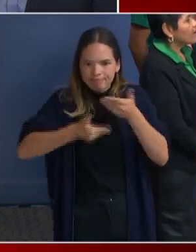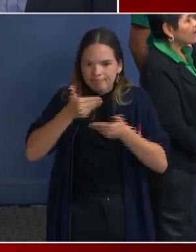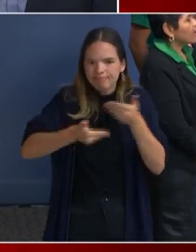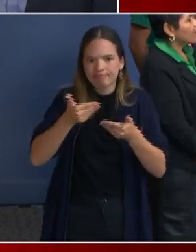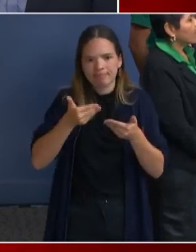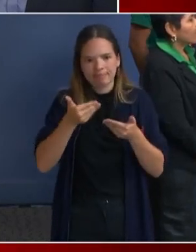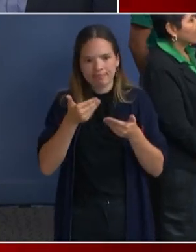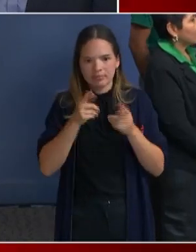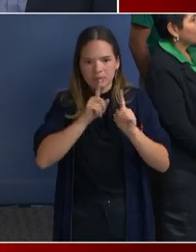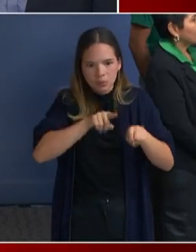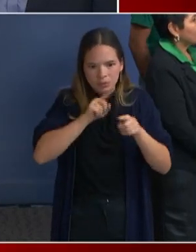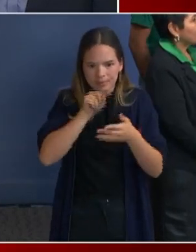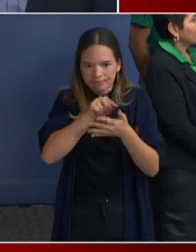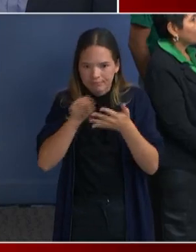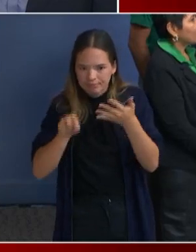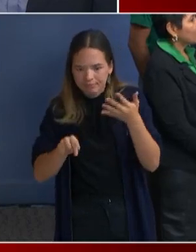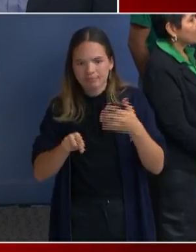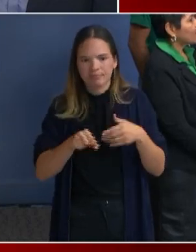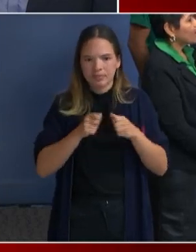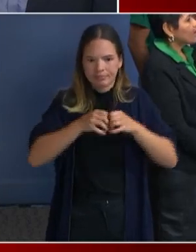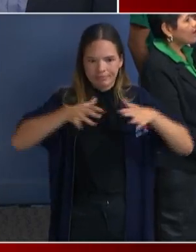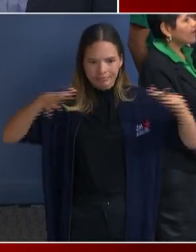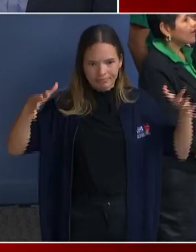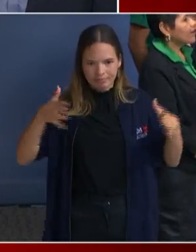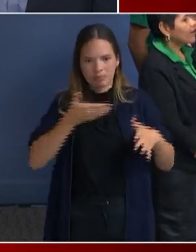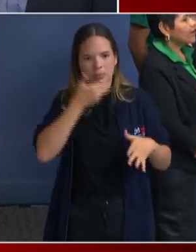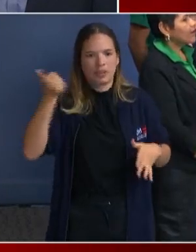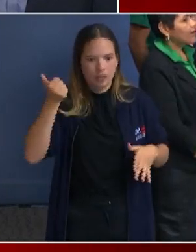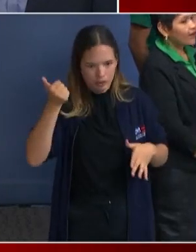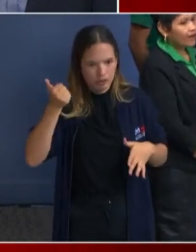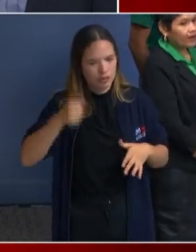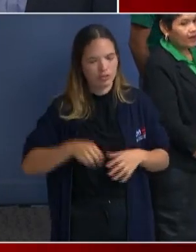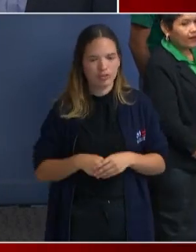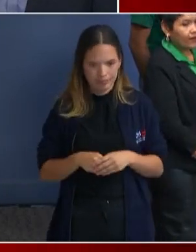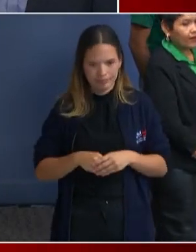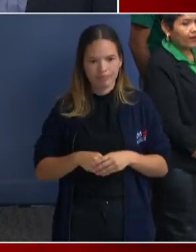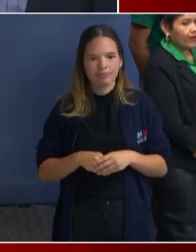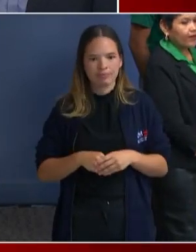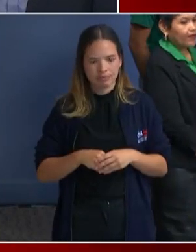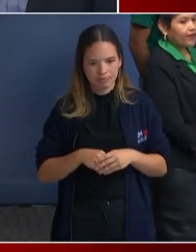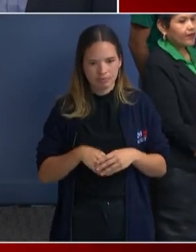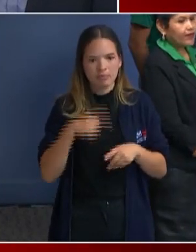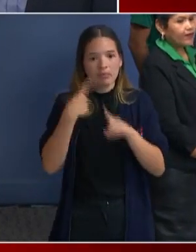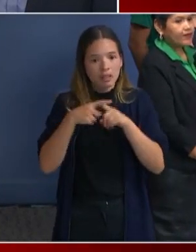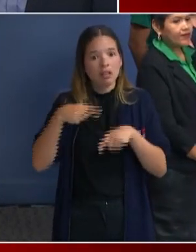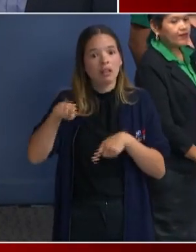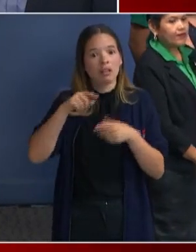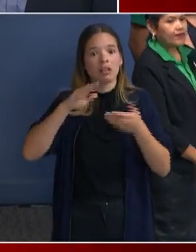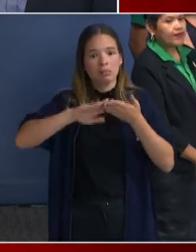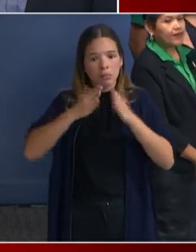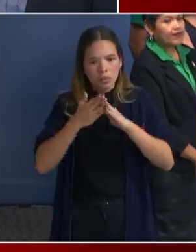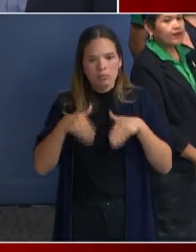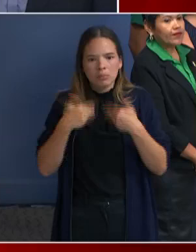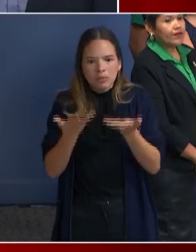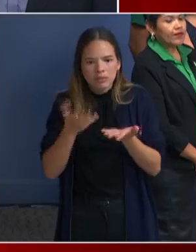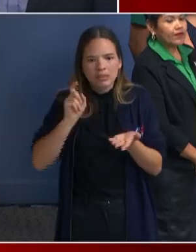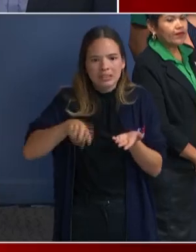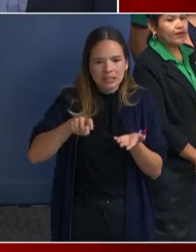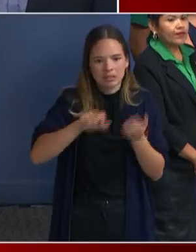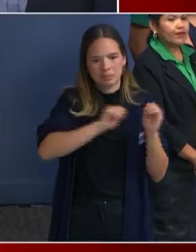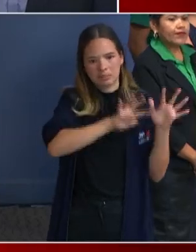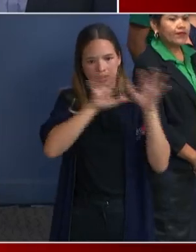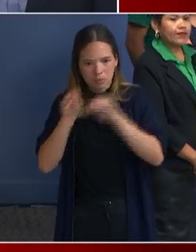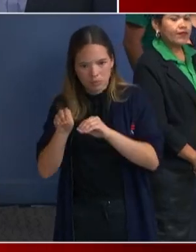and make sure that the long service, the long-term services that need to be given to this population will happen.